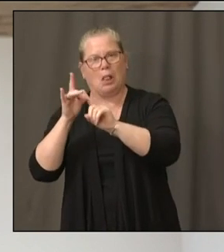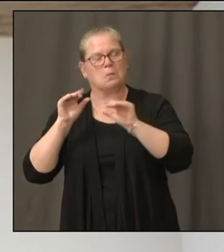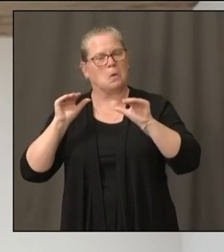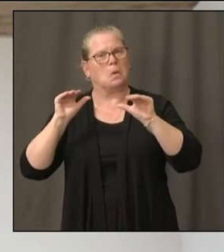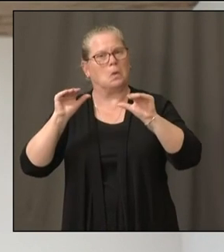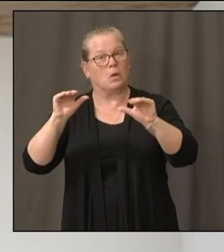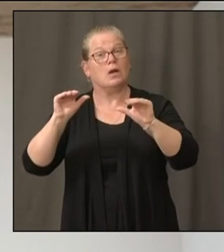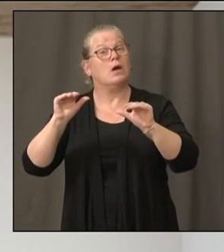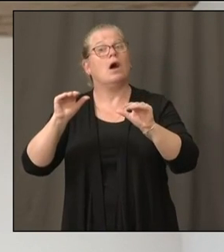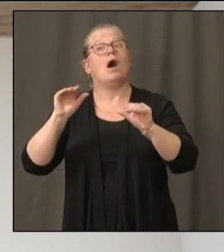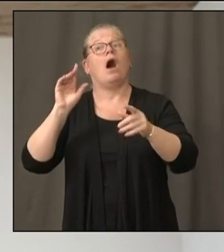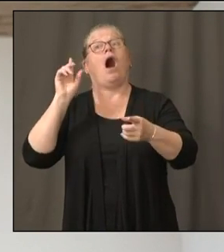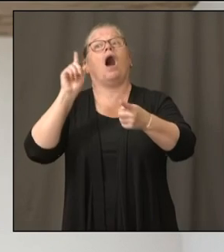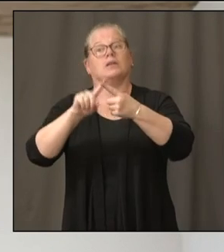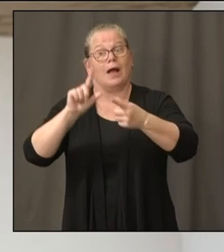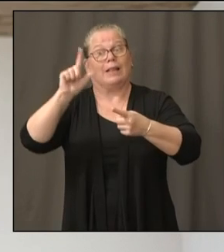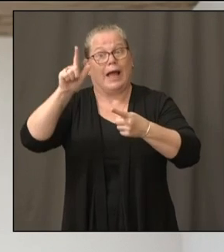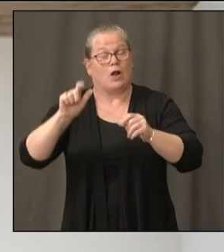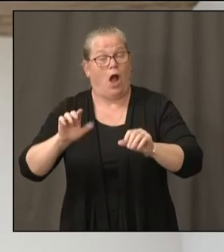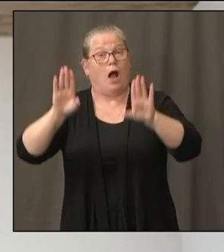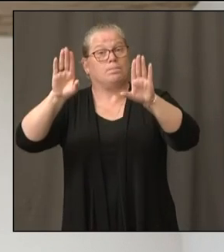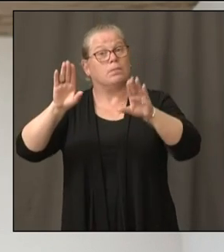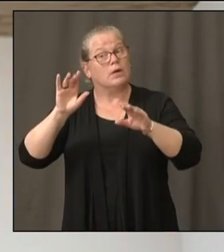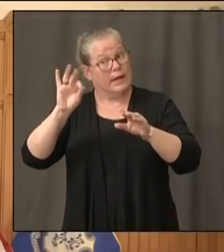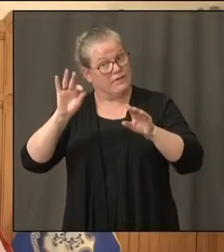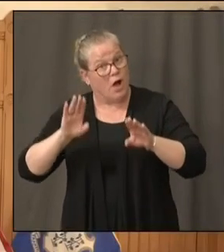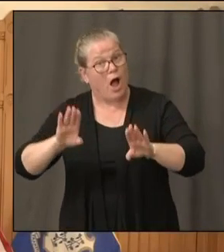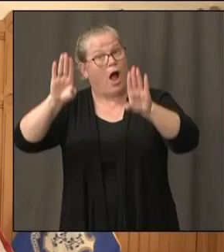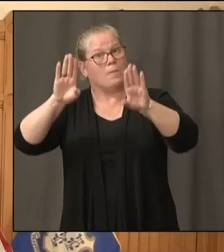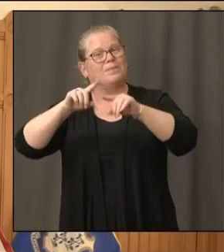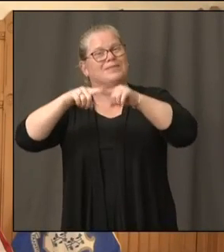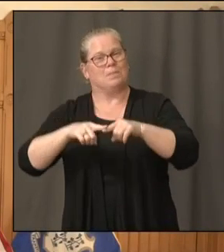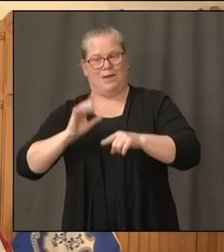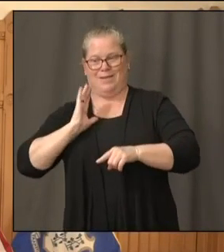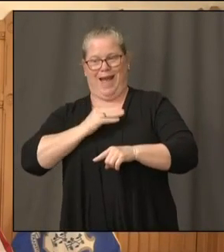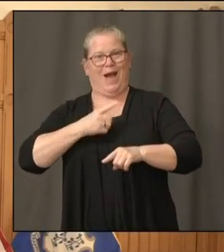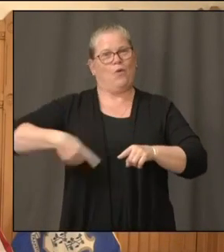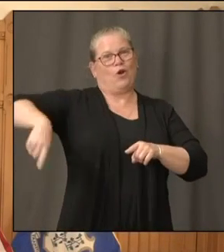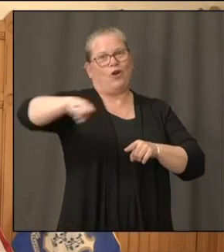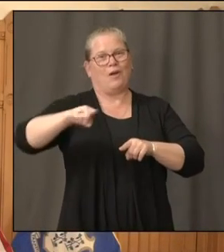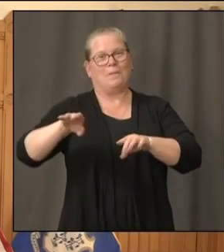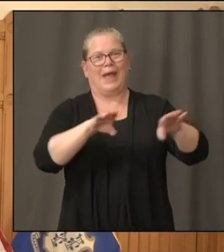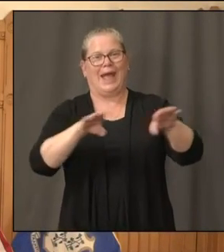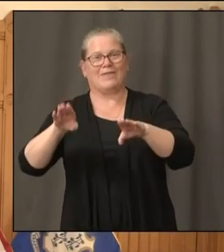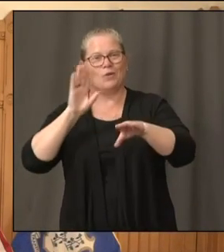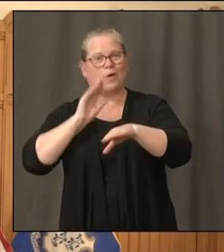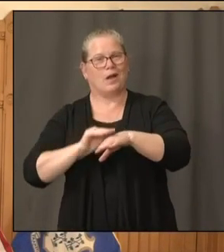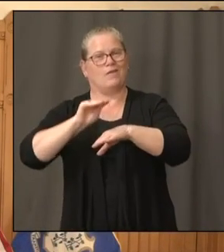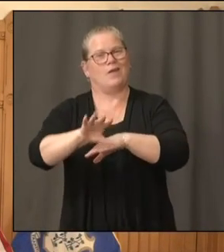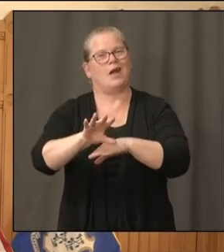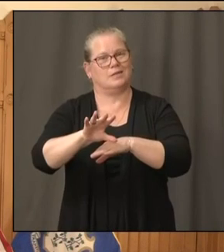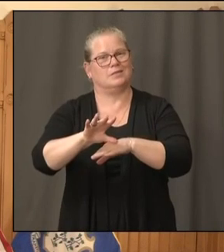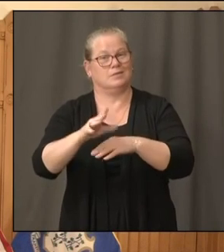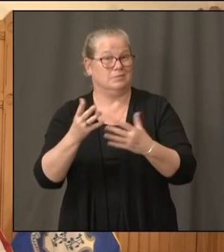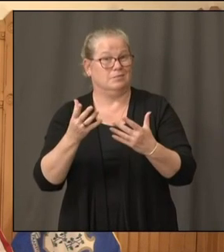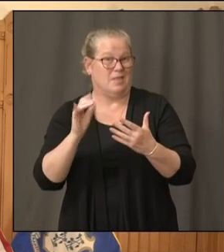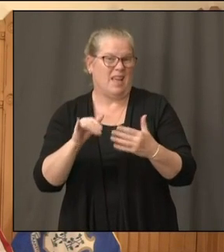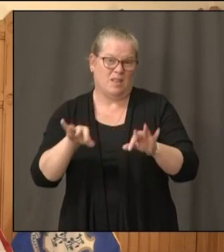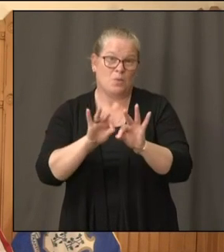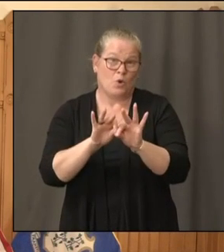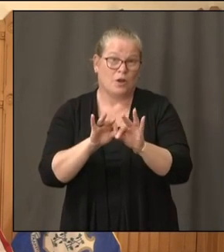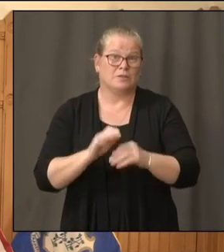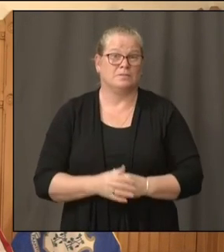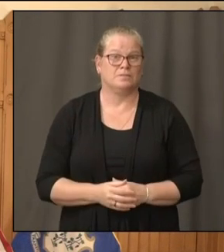we do. And, Governor, thank you for that, Doctor. Governor, I've been told that some testing sites and